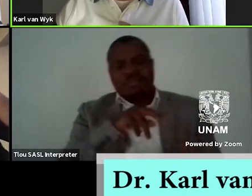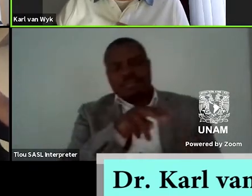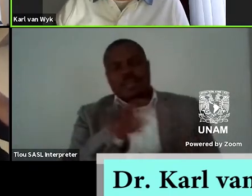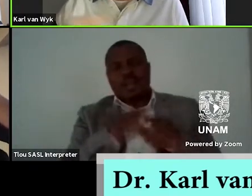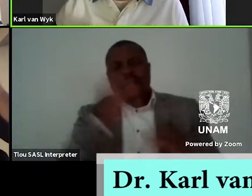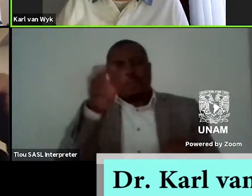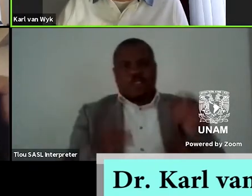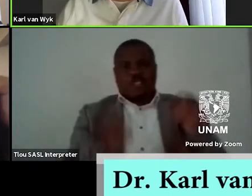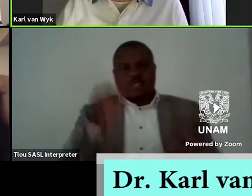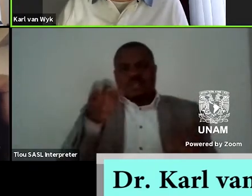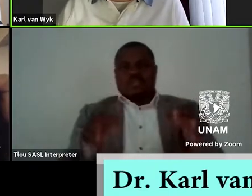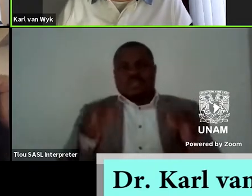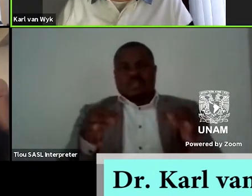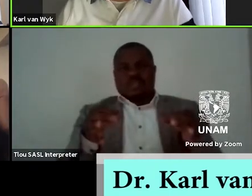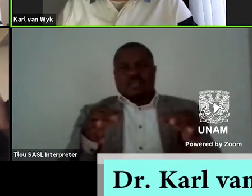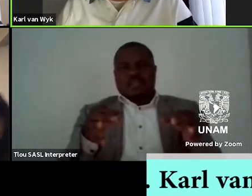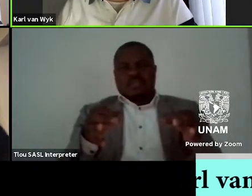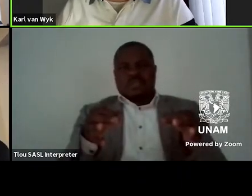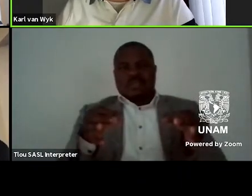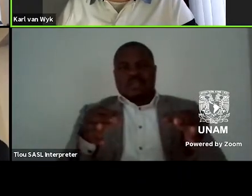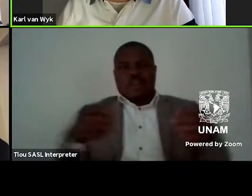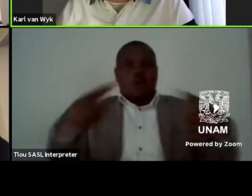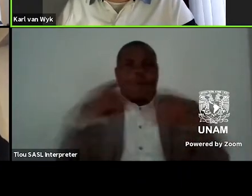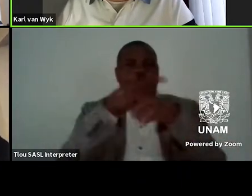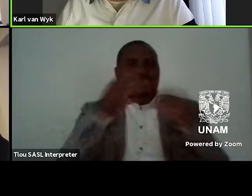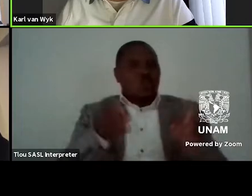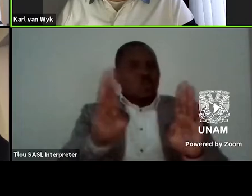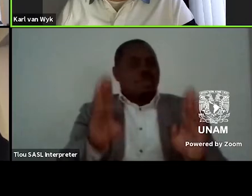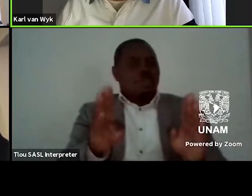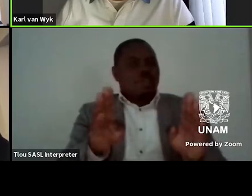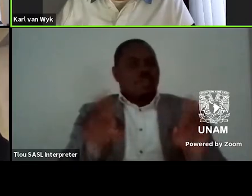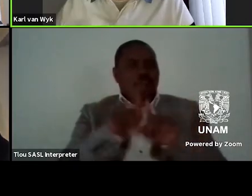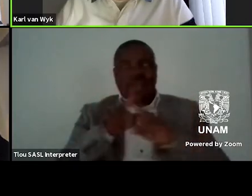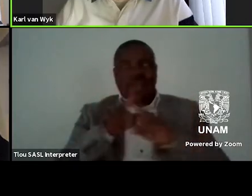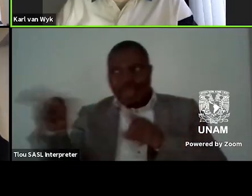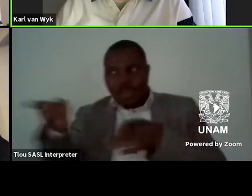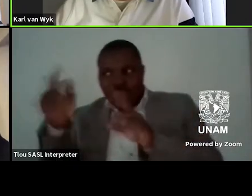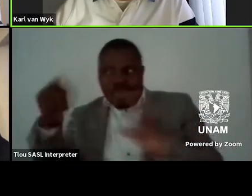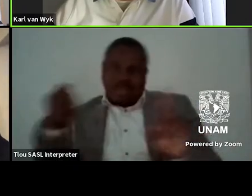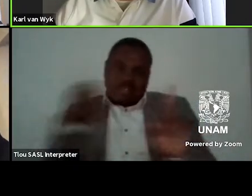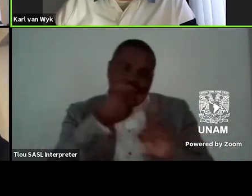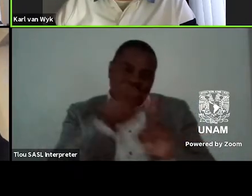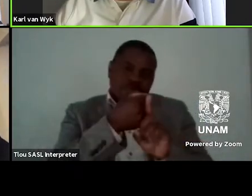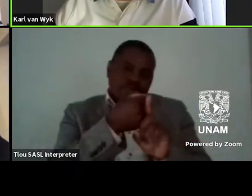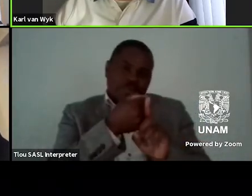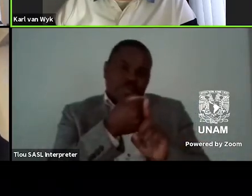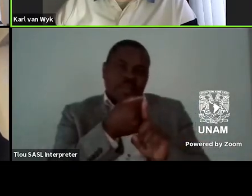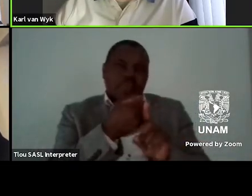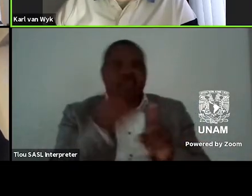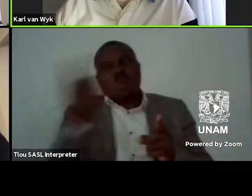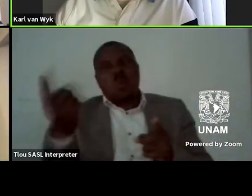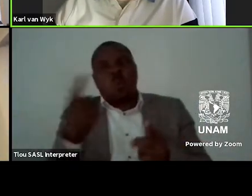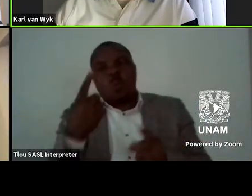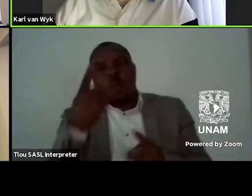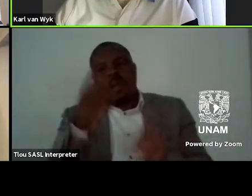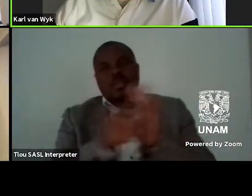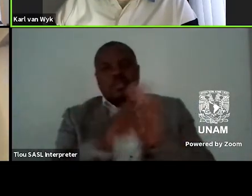sort of the the opposite way of what Chisanga is trying to advocate for um yeah one example yeah